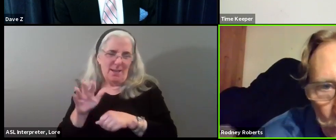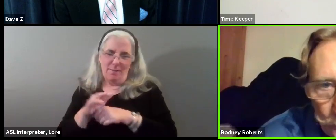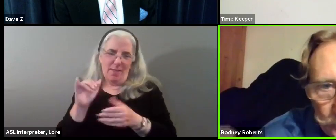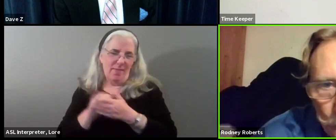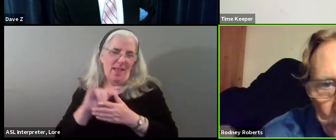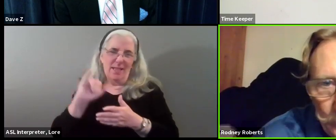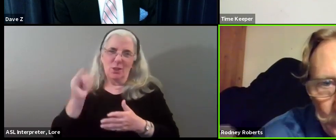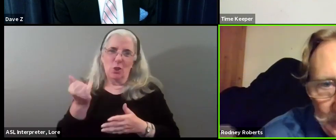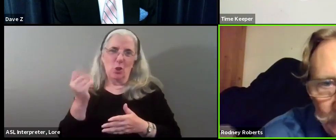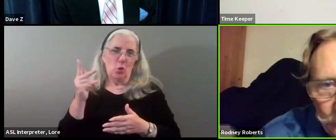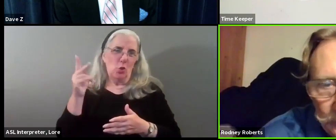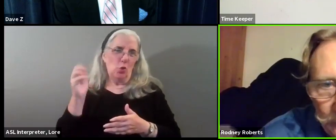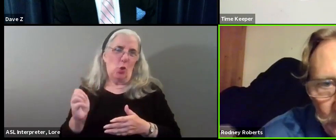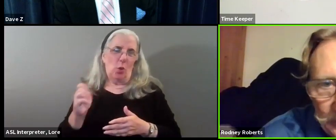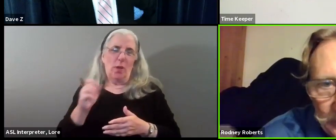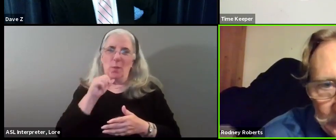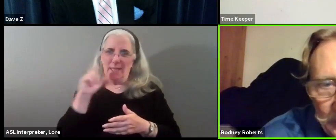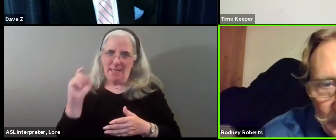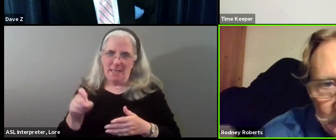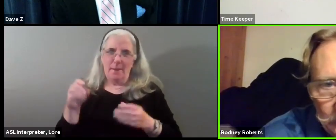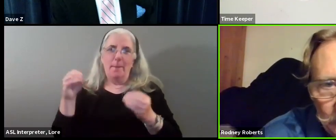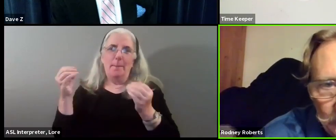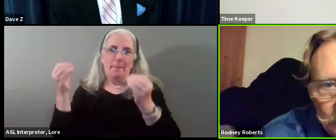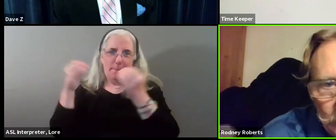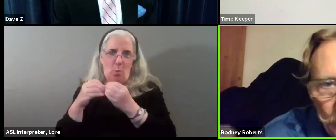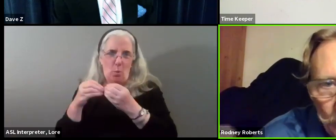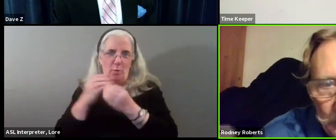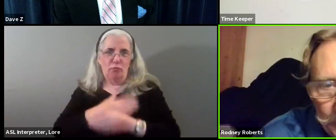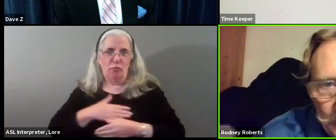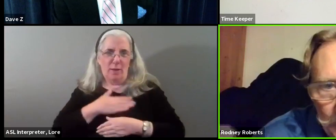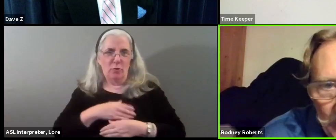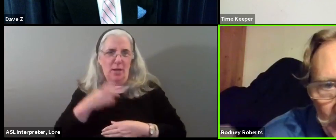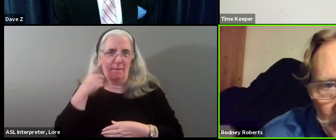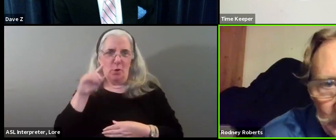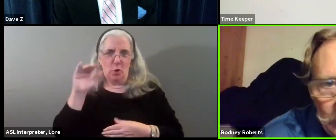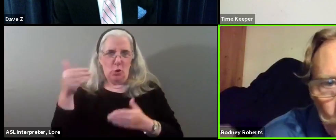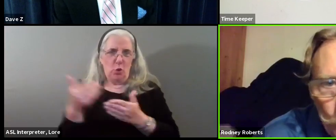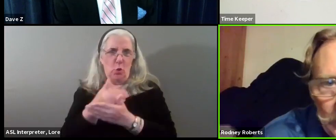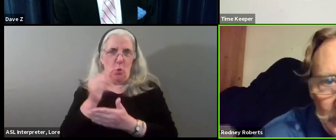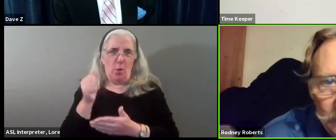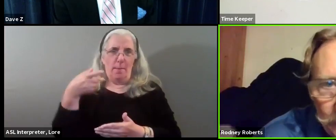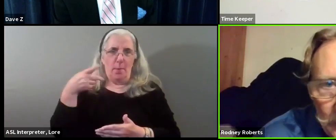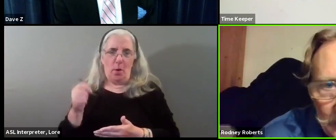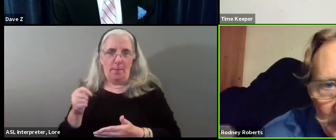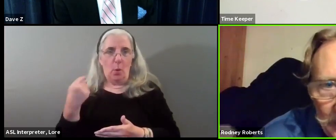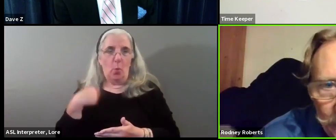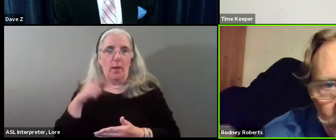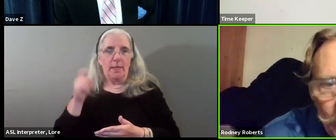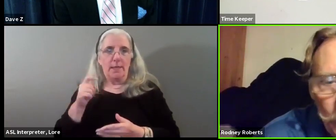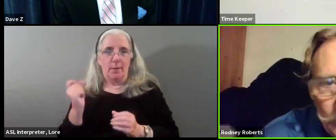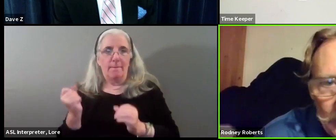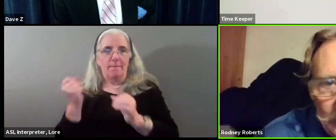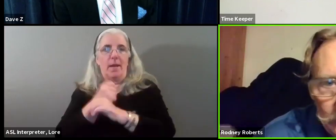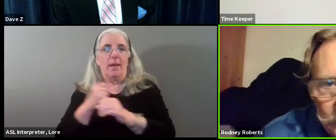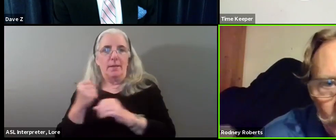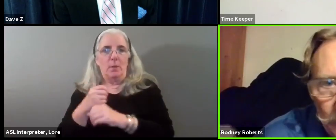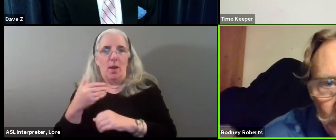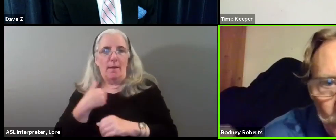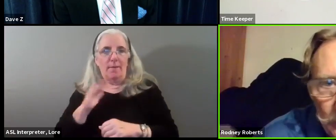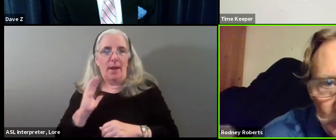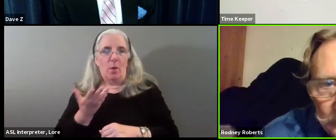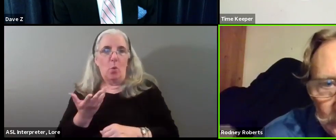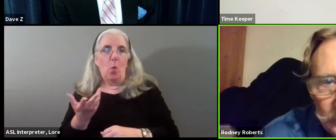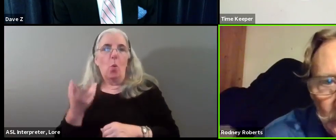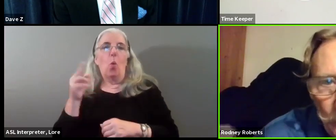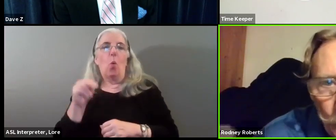close to what we need for a development that size. So in my opinion, we need to fight to have our own planning and zoning